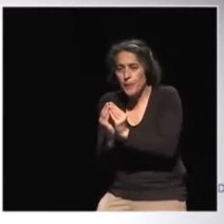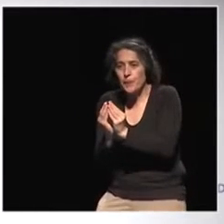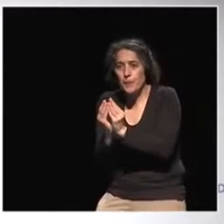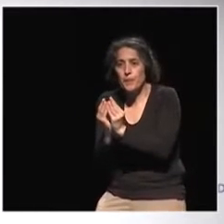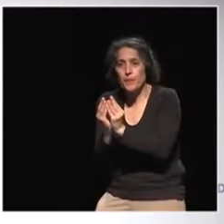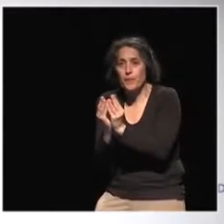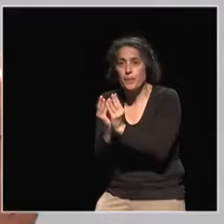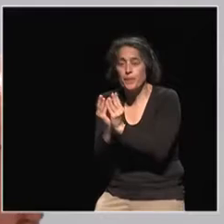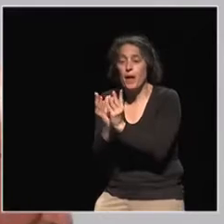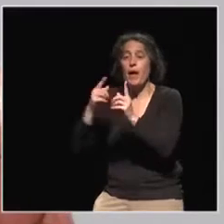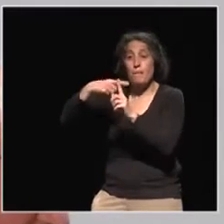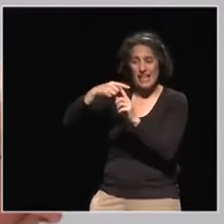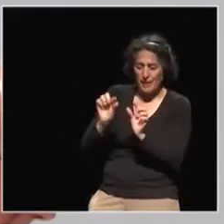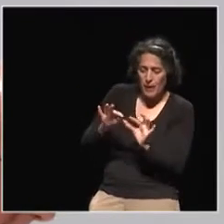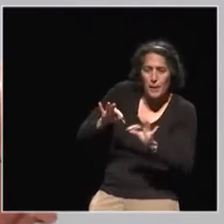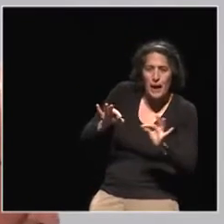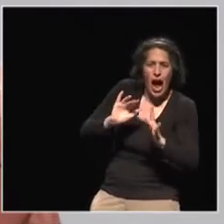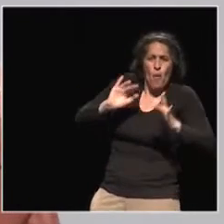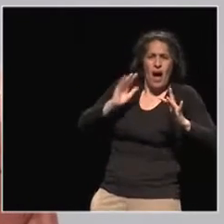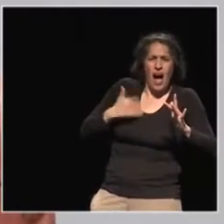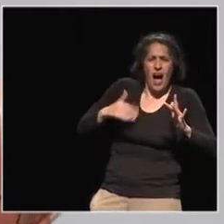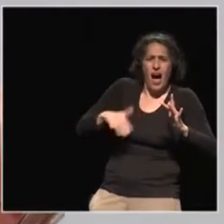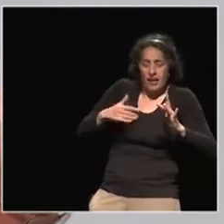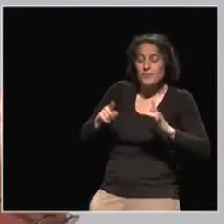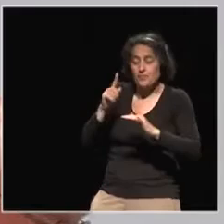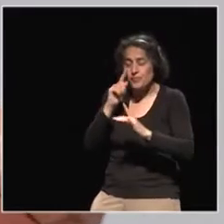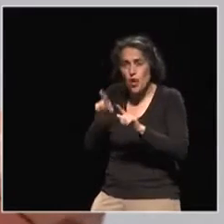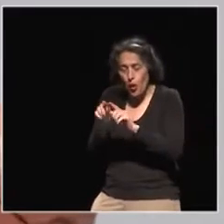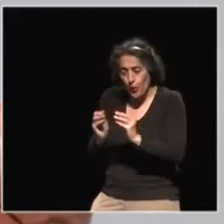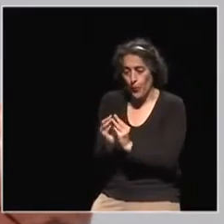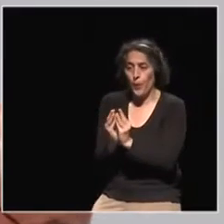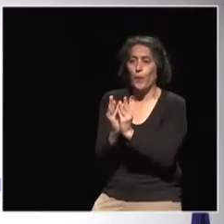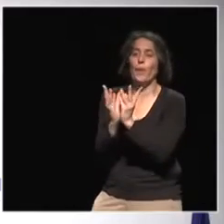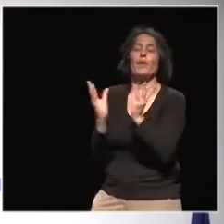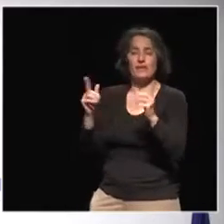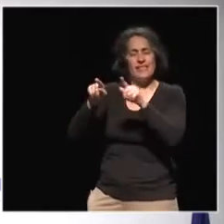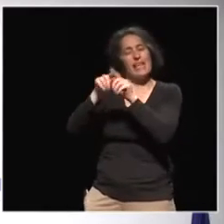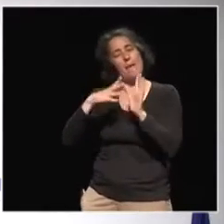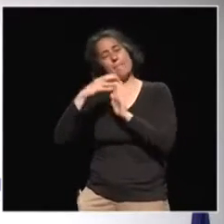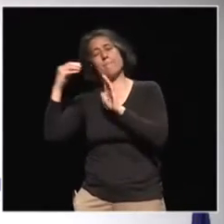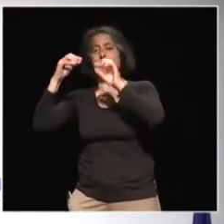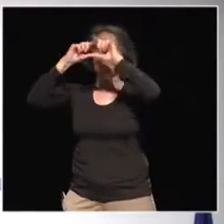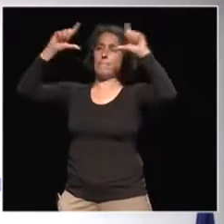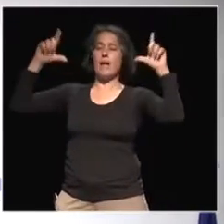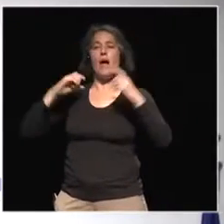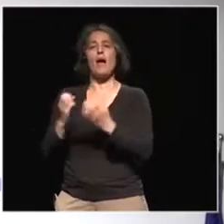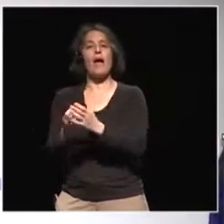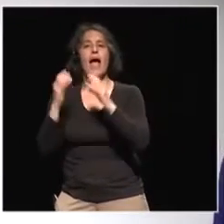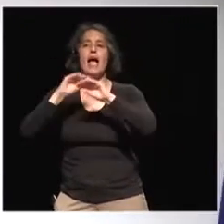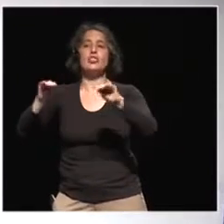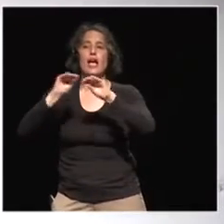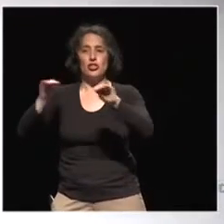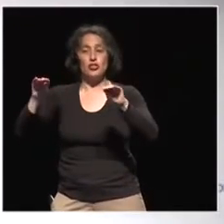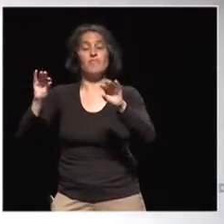Thank you, Helmut. Maybe, Marion, I don't know if you consider yourself as a global citizen.